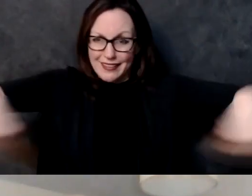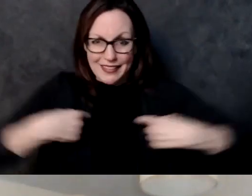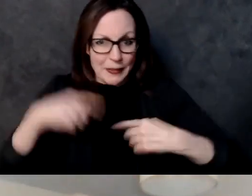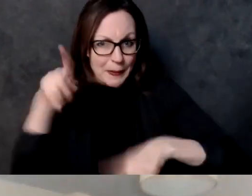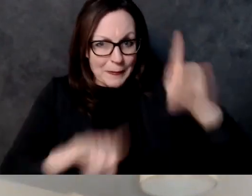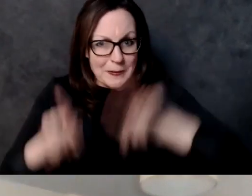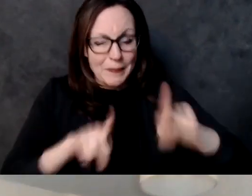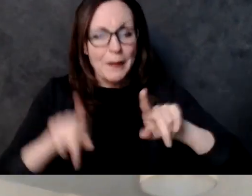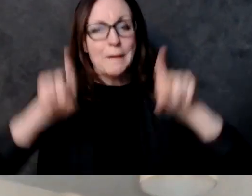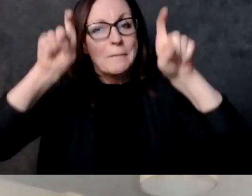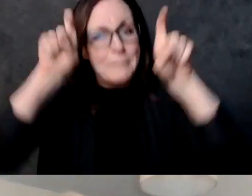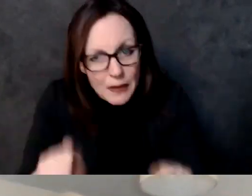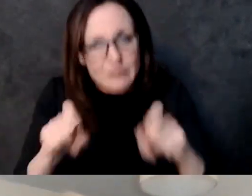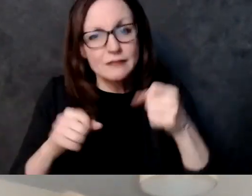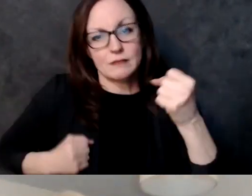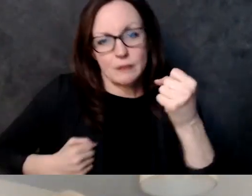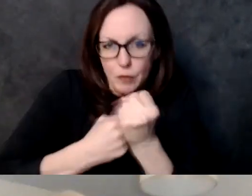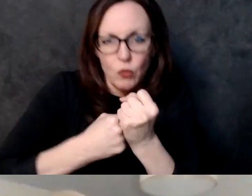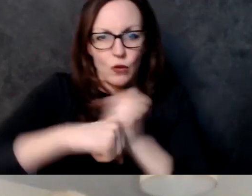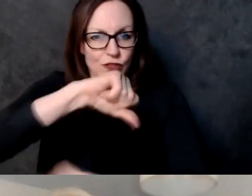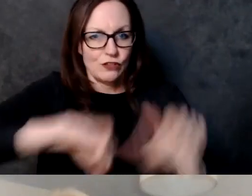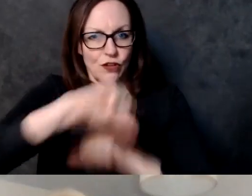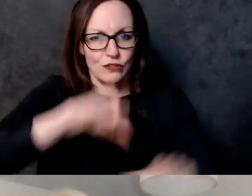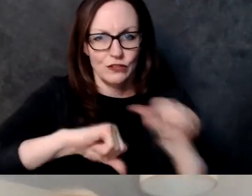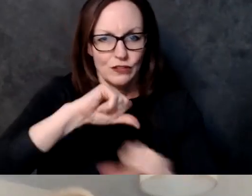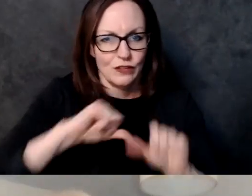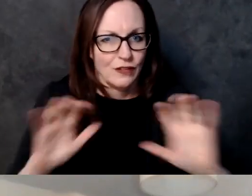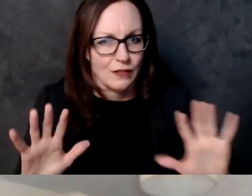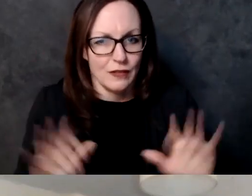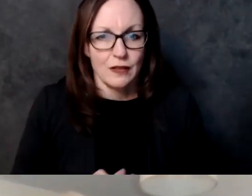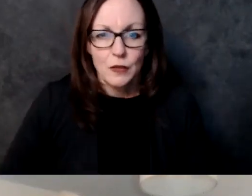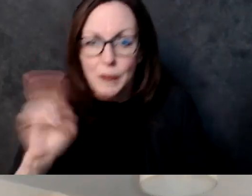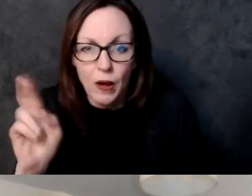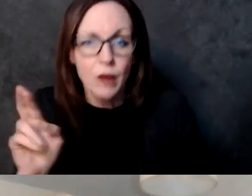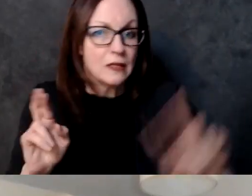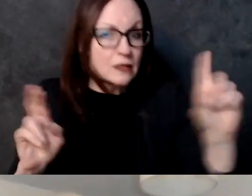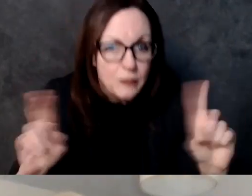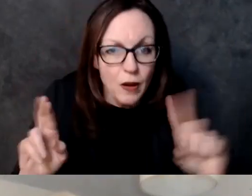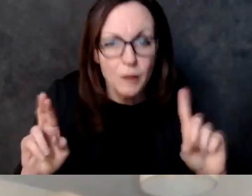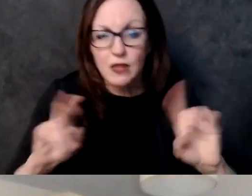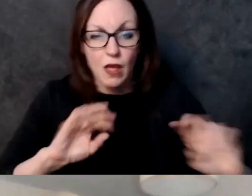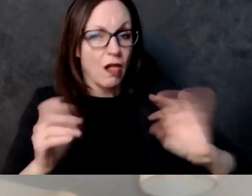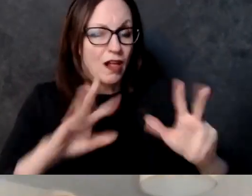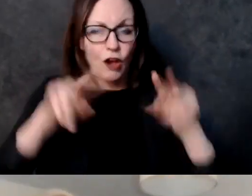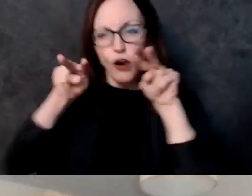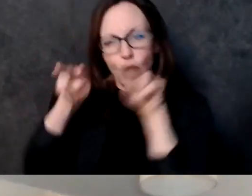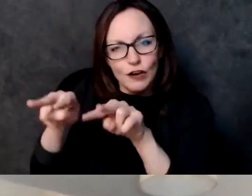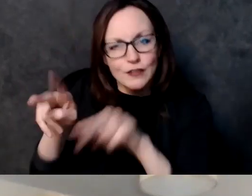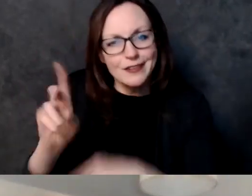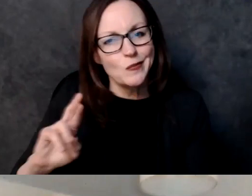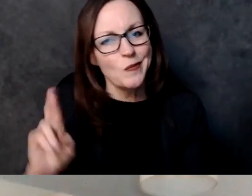republicans have done with the um task force and they they made pretty much a joke of it